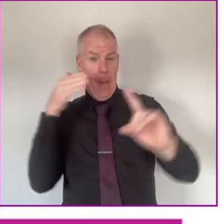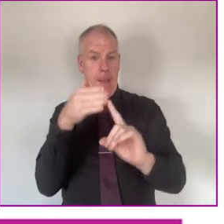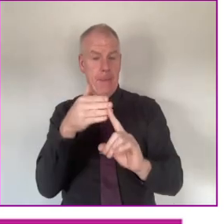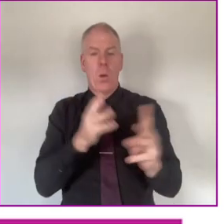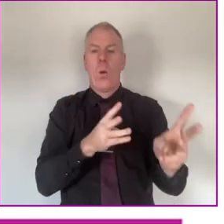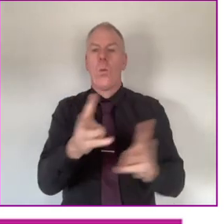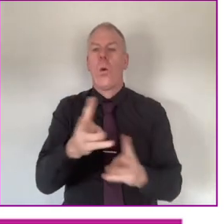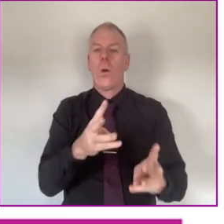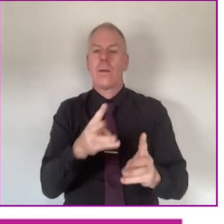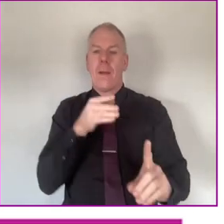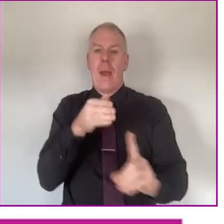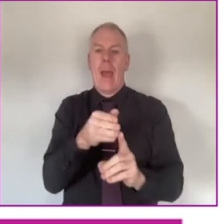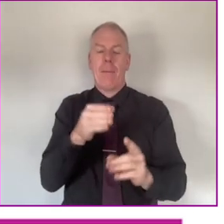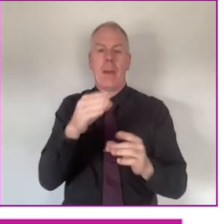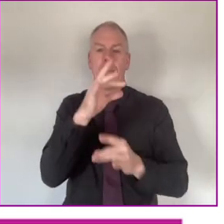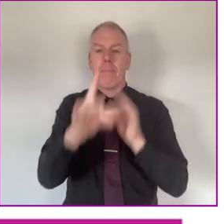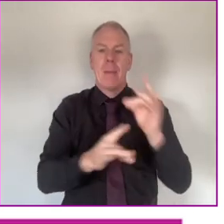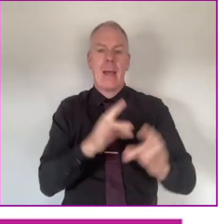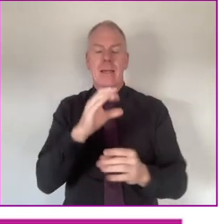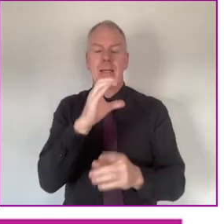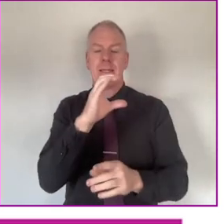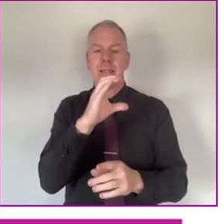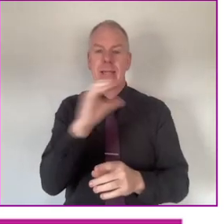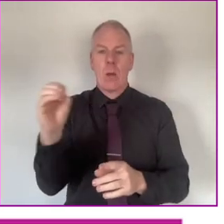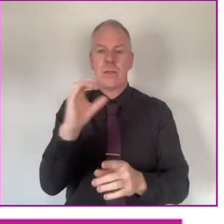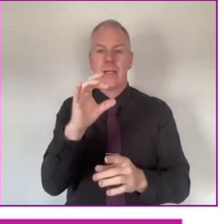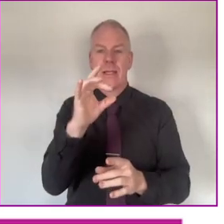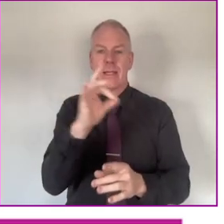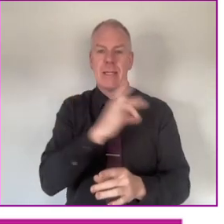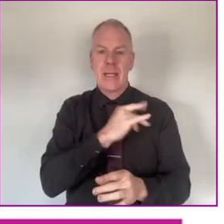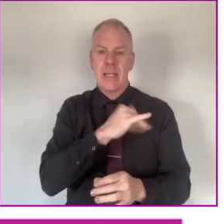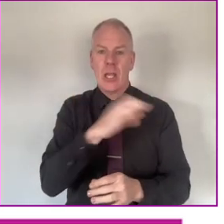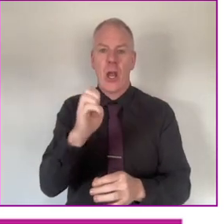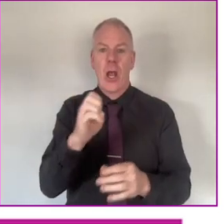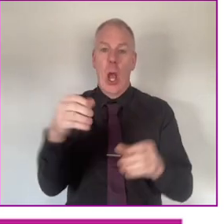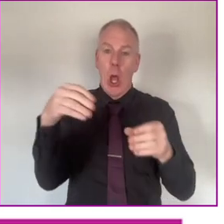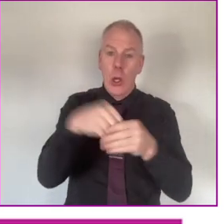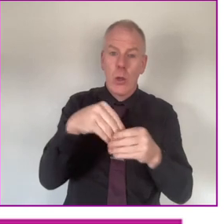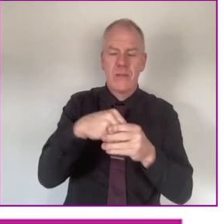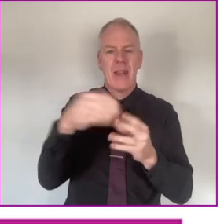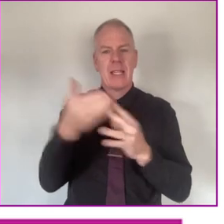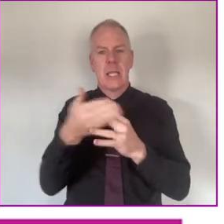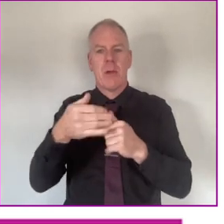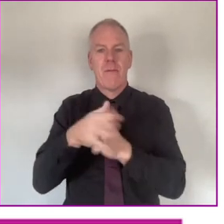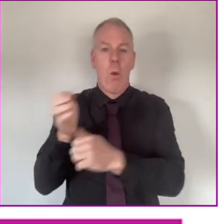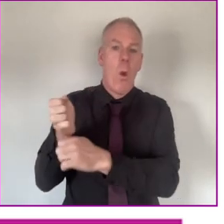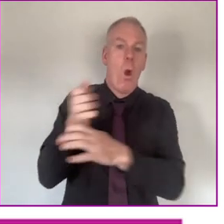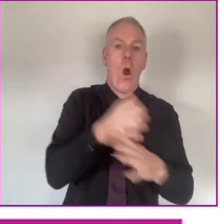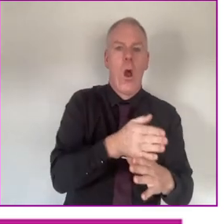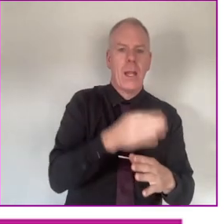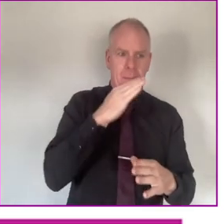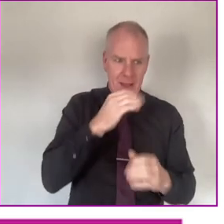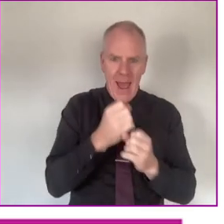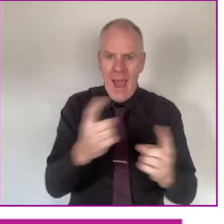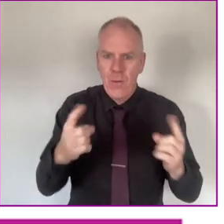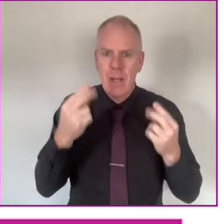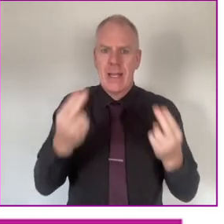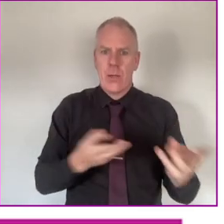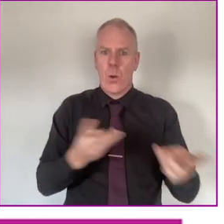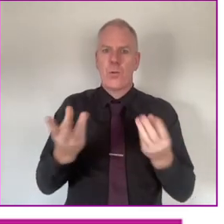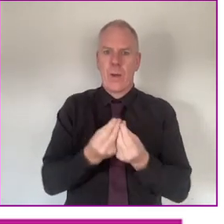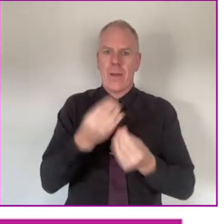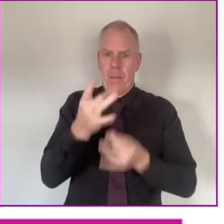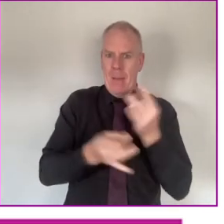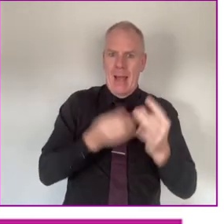is working to make County Kildare inclusive and accessible to all, and that is what Access is about. Everybody